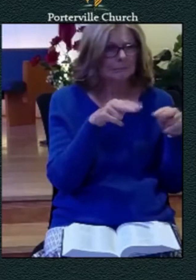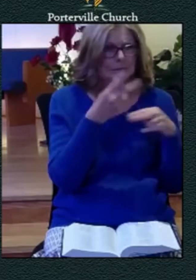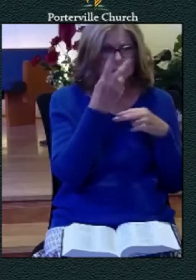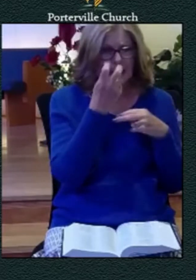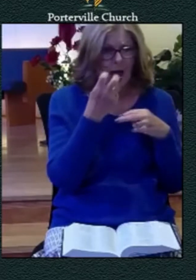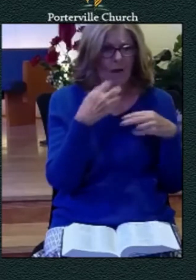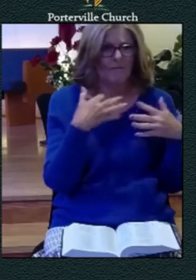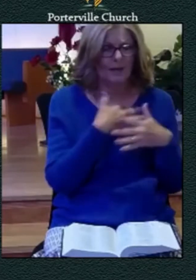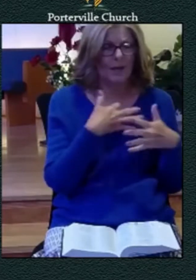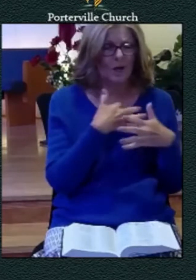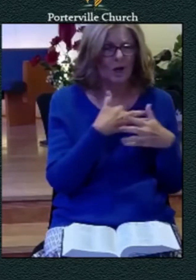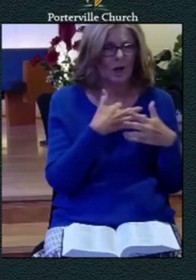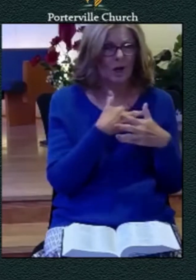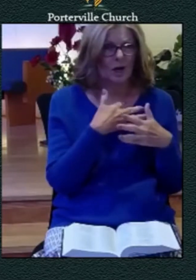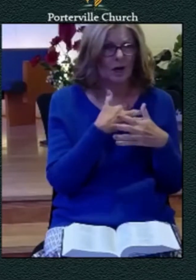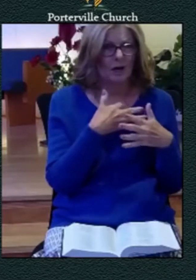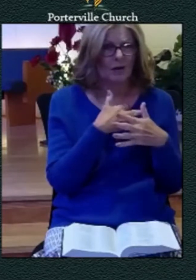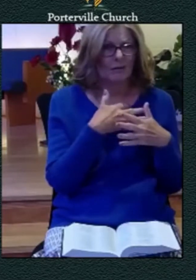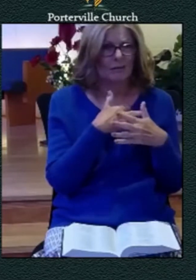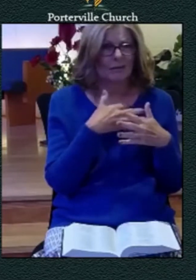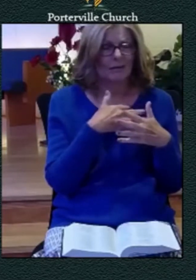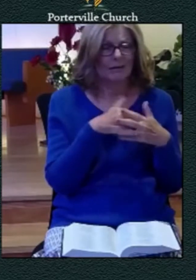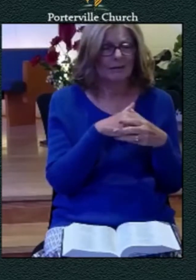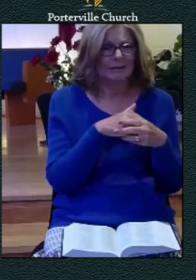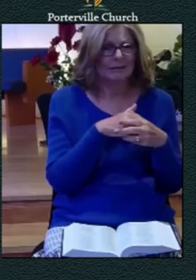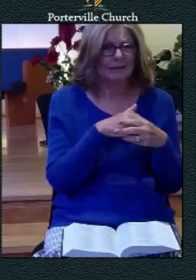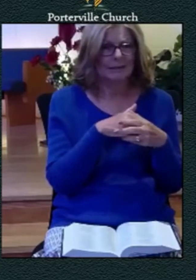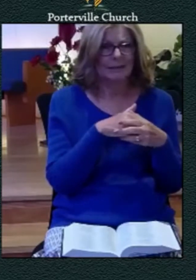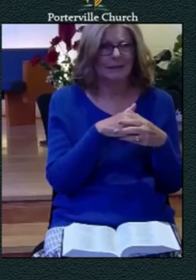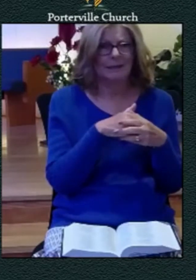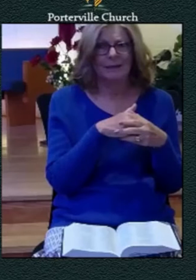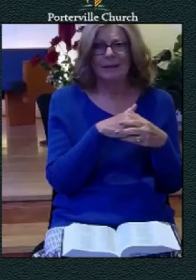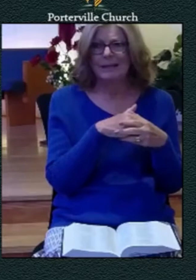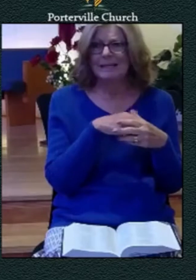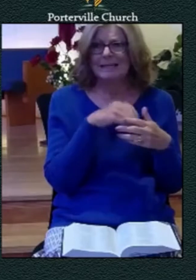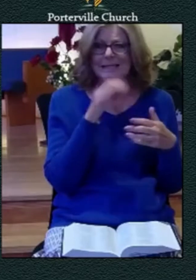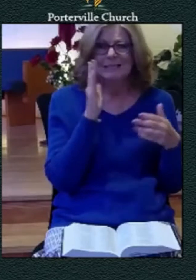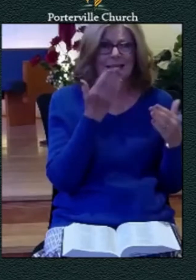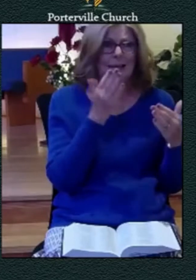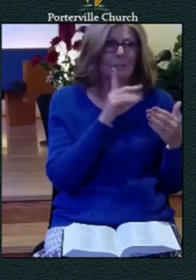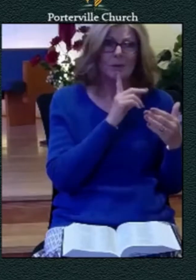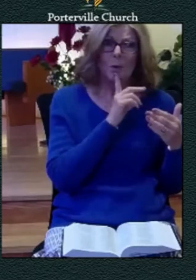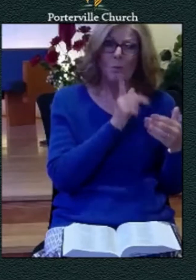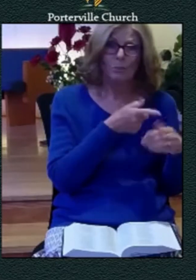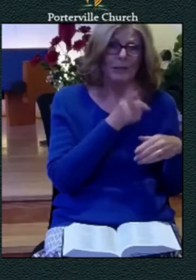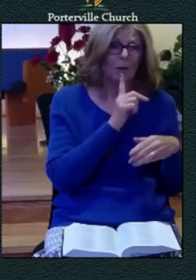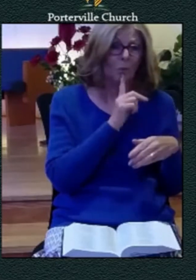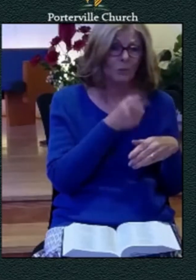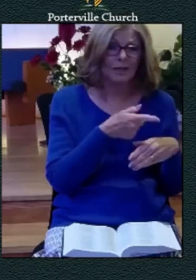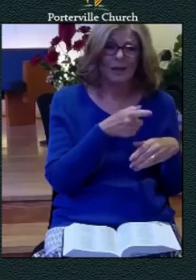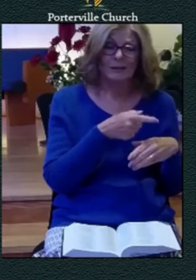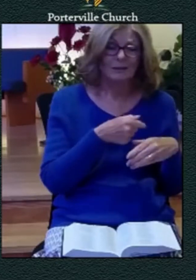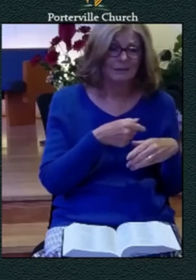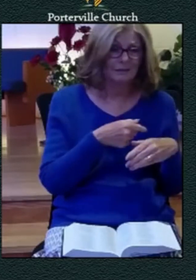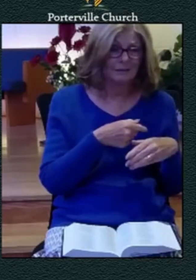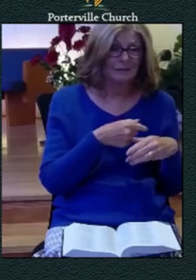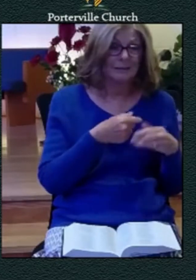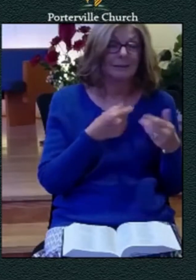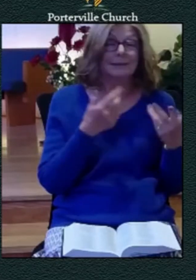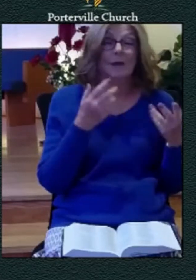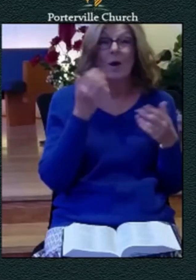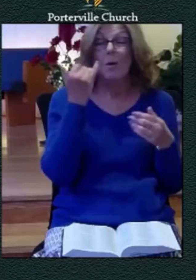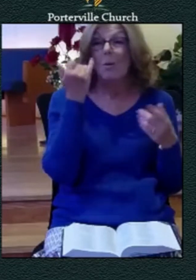the doubts and fears are seeming more and more true to make this confession it